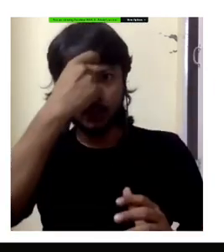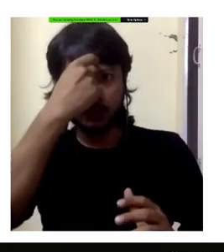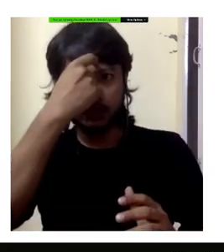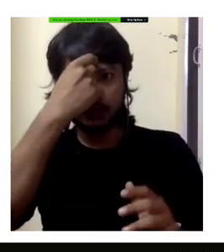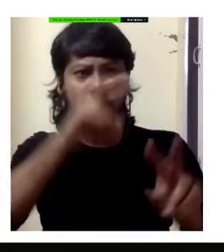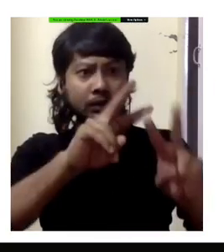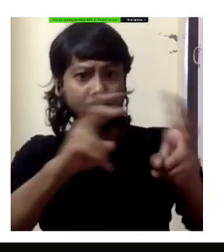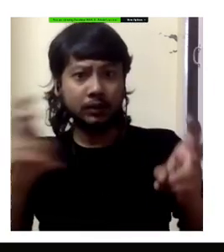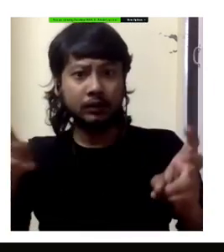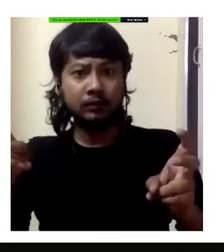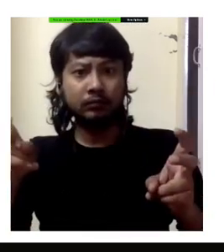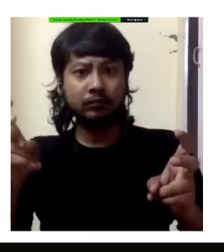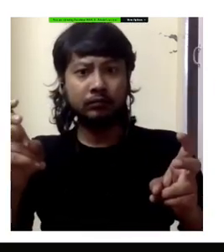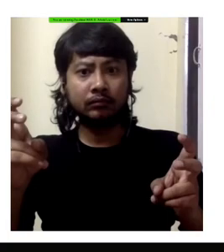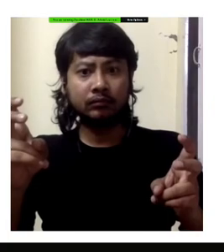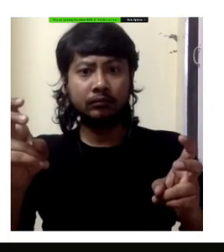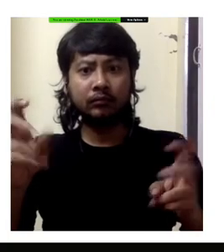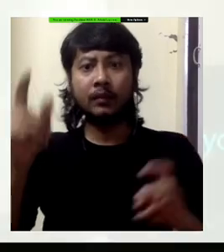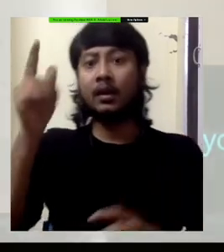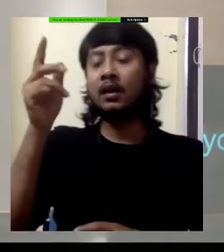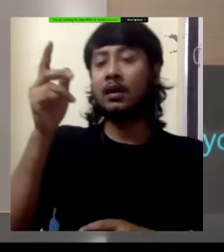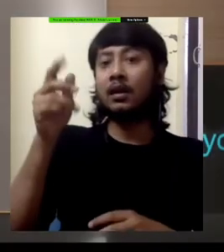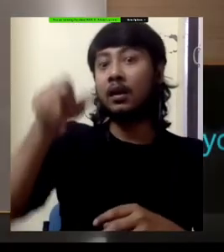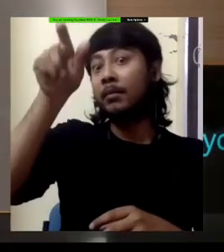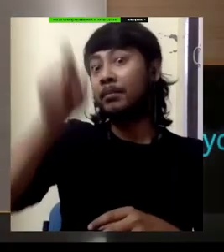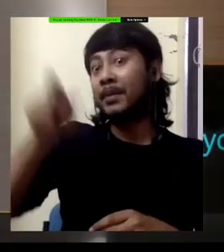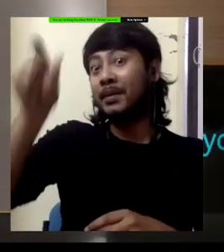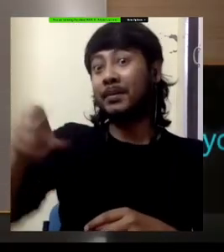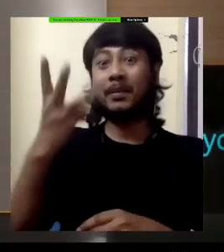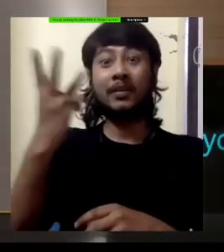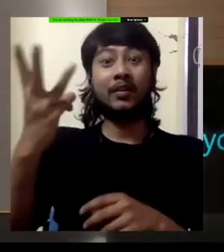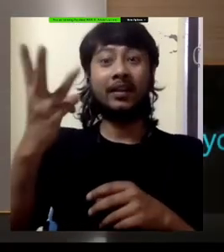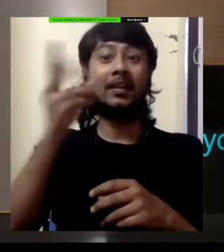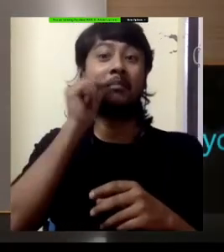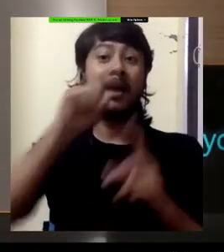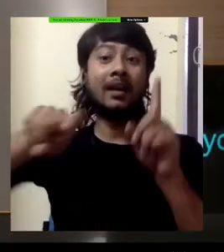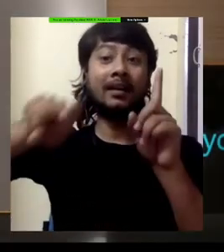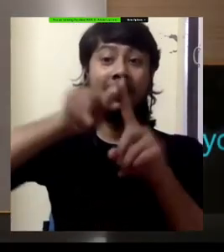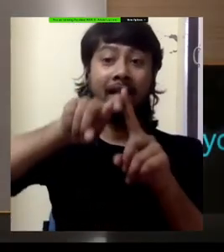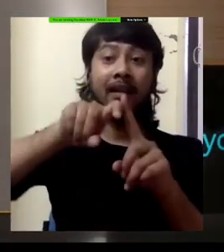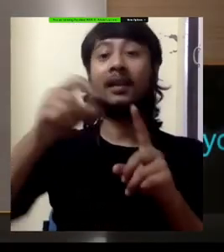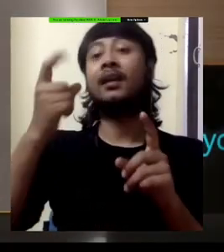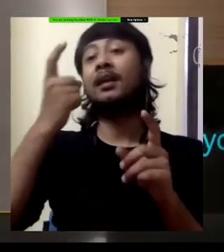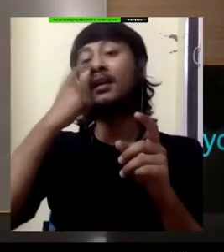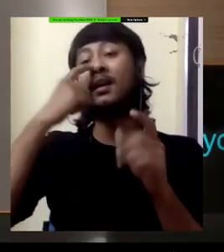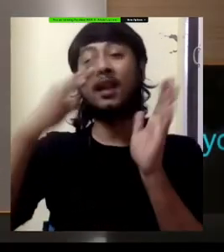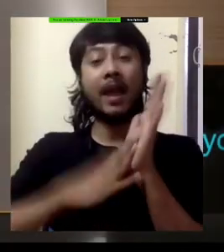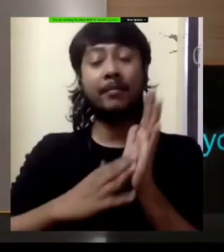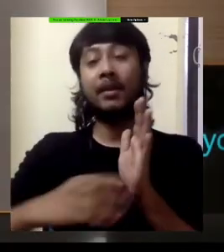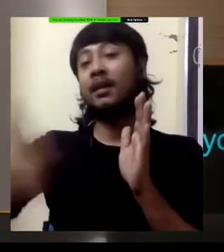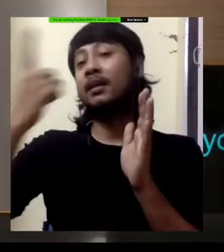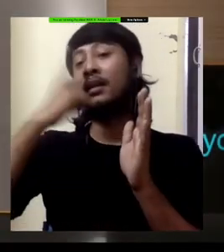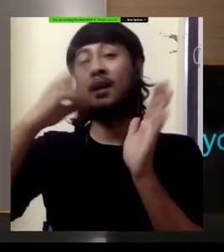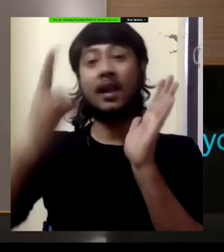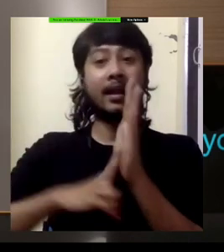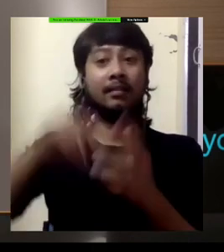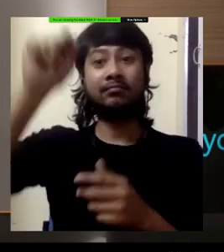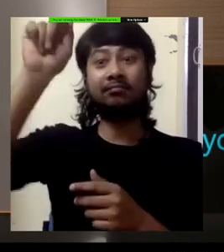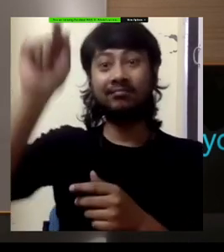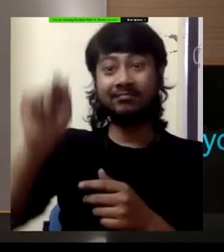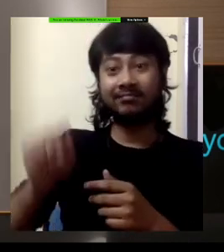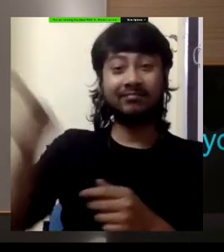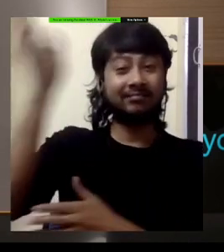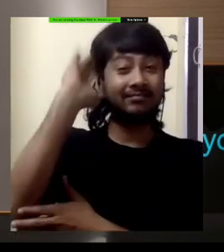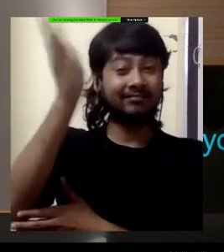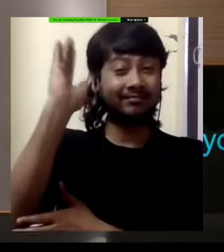privilege of sharing this platform today with, Kailash ji, Mansi ji, and Neha ji. Good day,